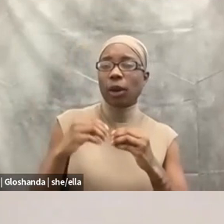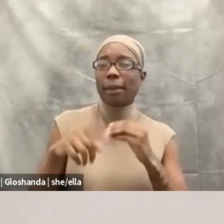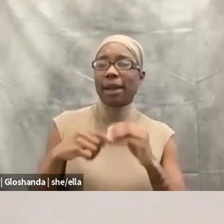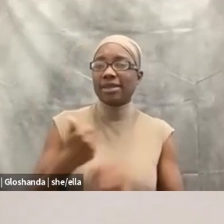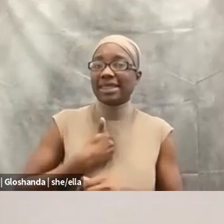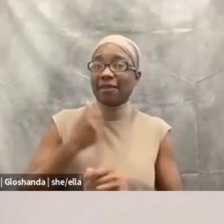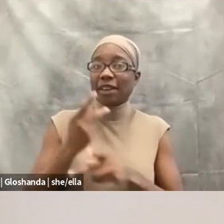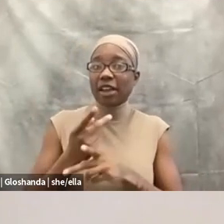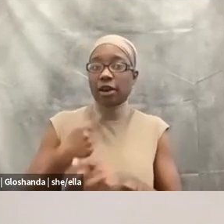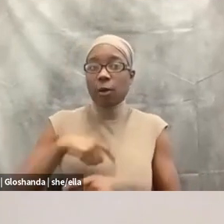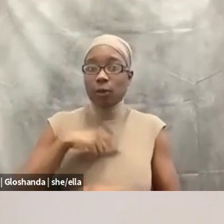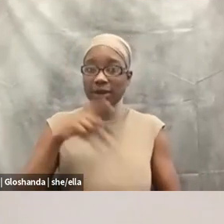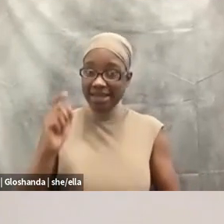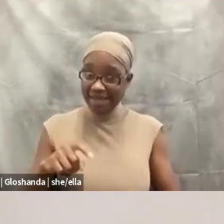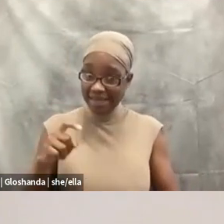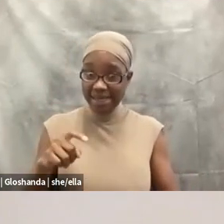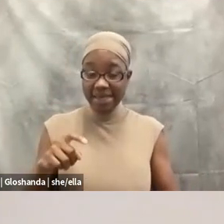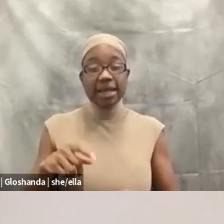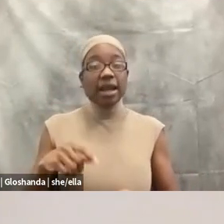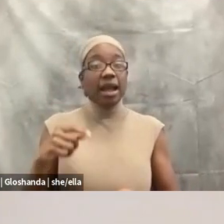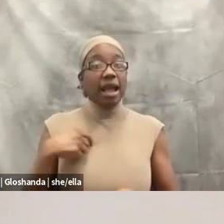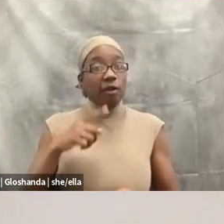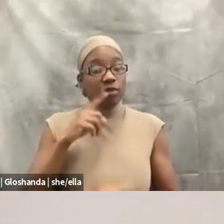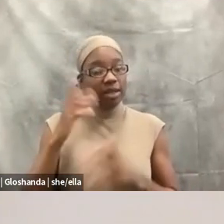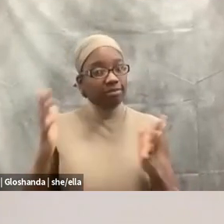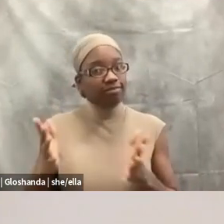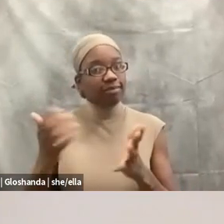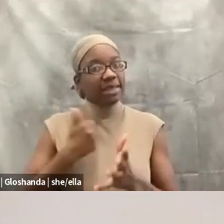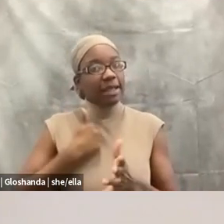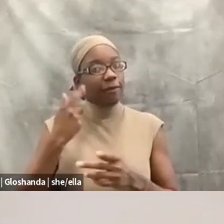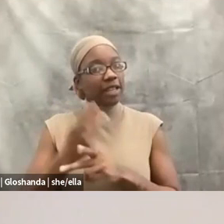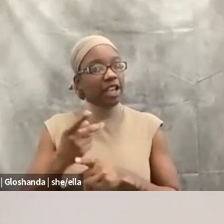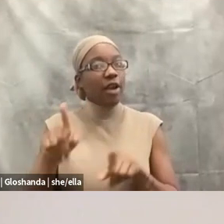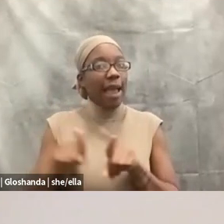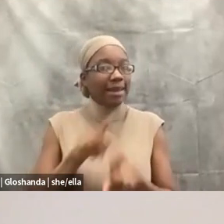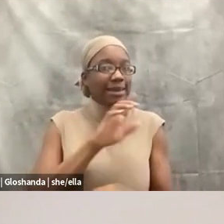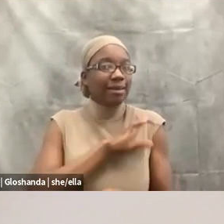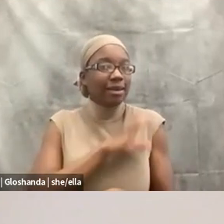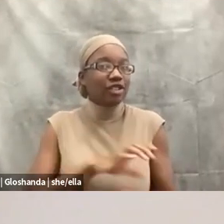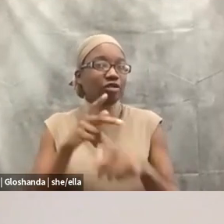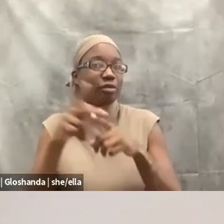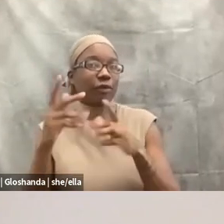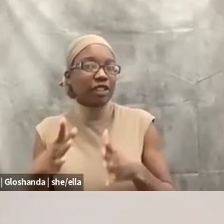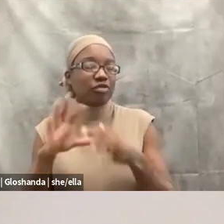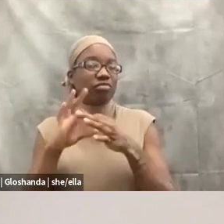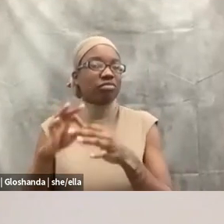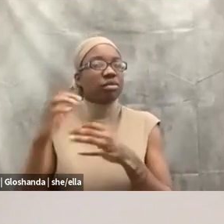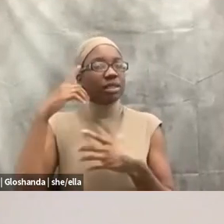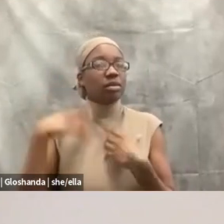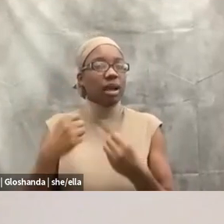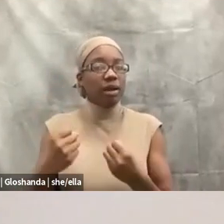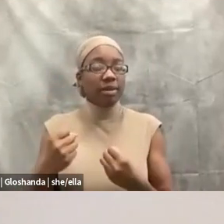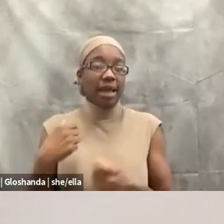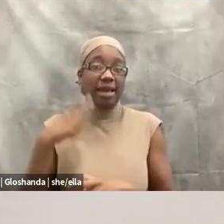take for themselves. Like I'm a big person to promote self-care and I always feel like even within the system, you should always prioritize